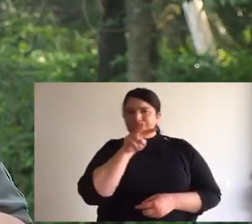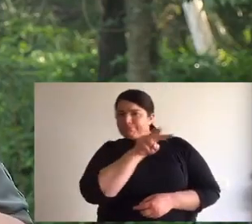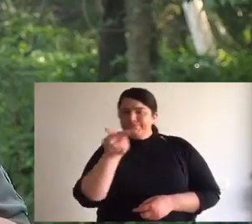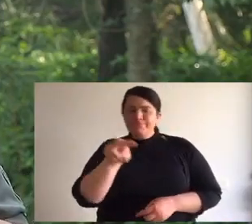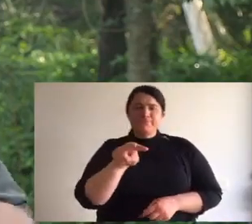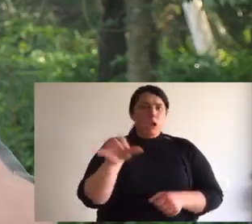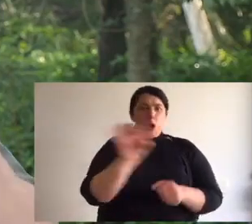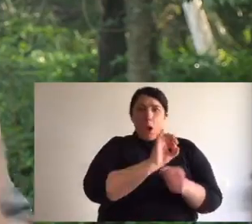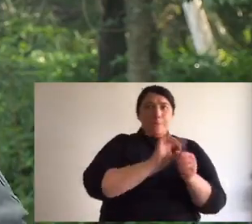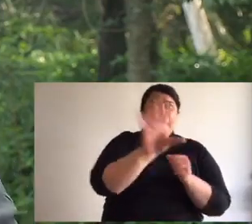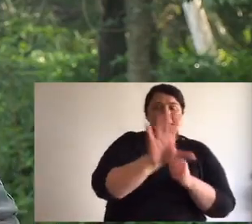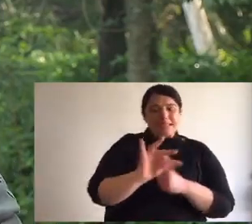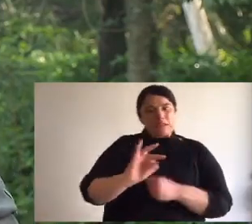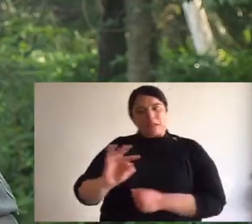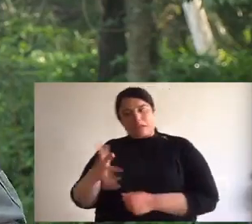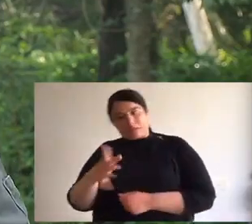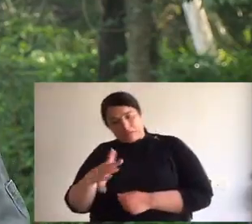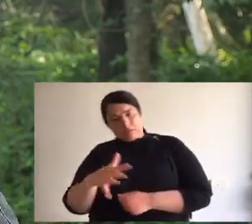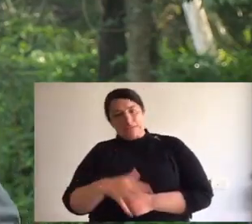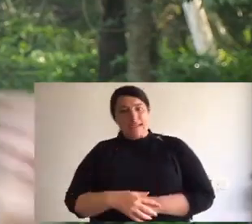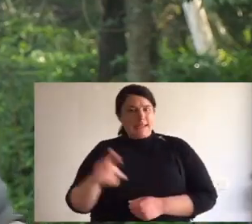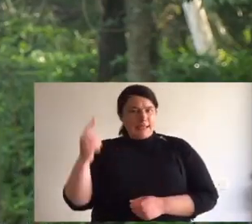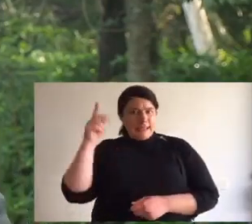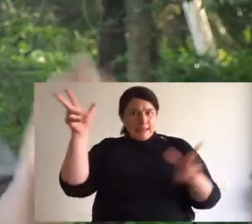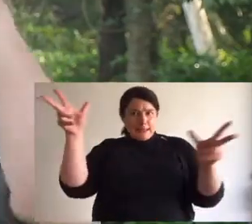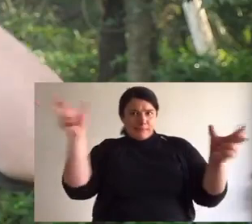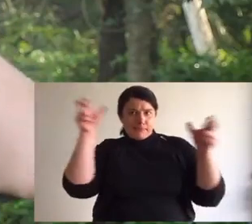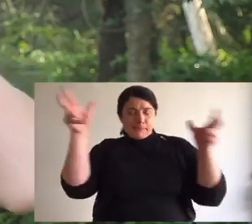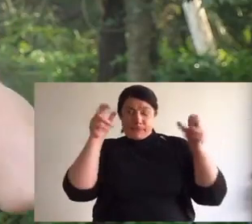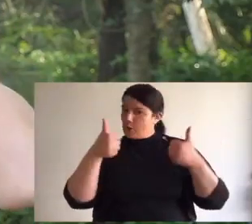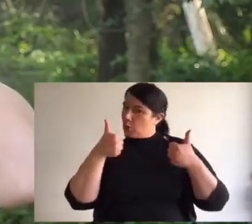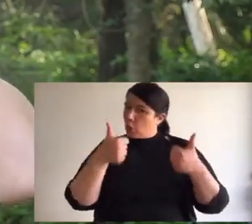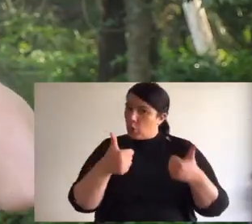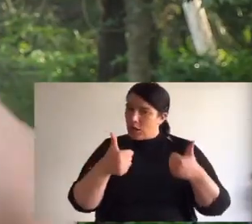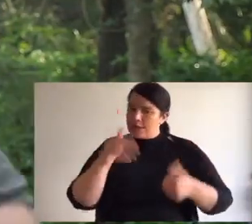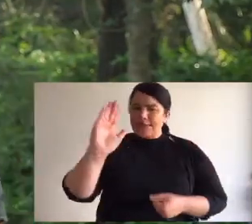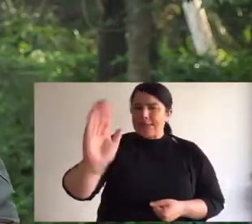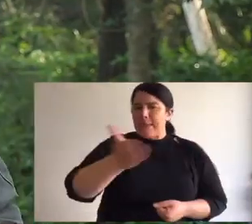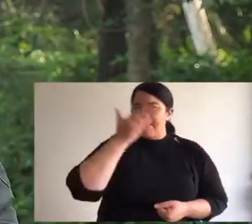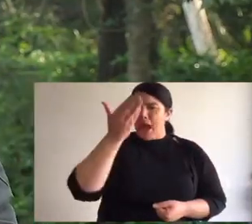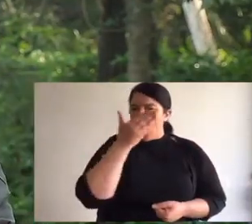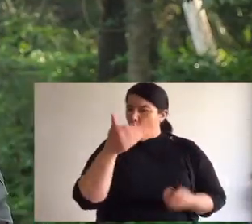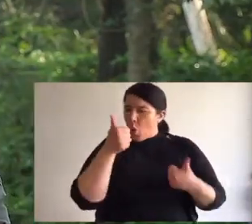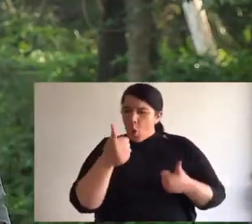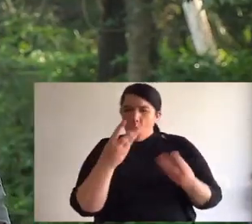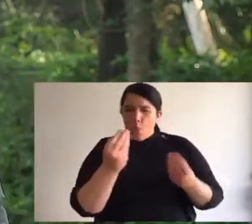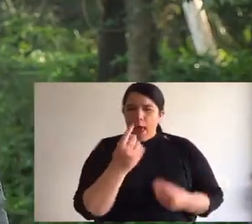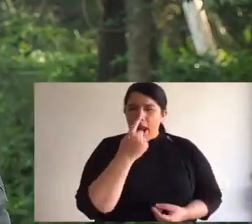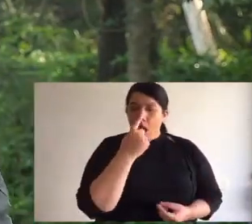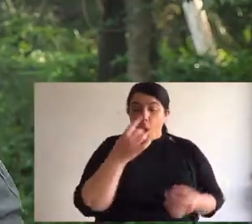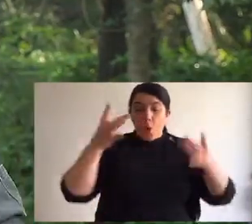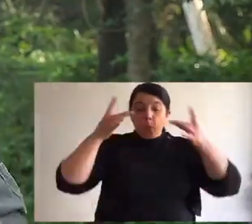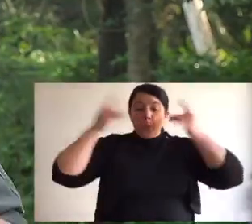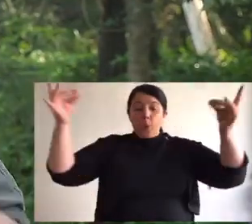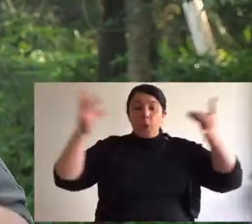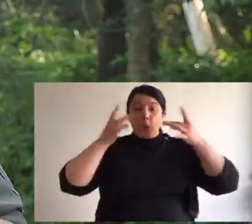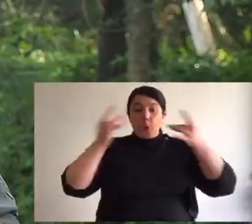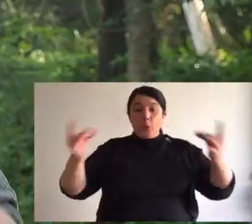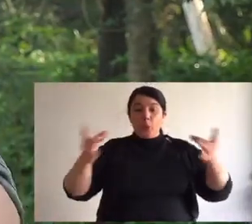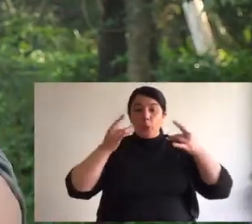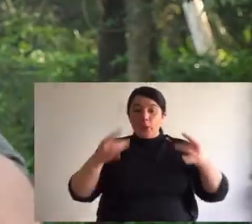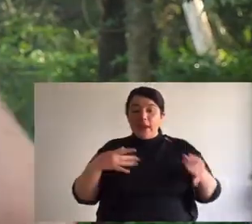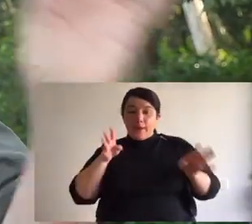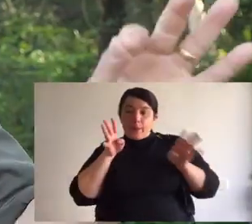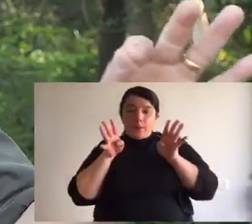the eyesight not too bad. It's not the best vision. It's not the worst. A great sense of hearing. An incredible sense of smell. Look at that wet